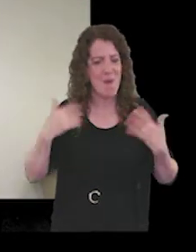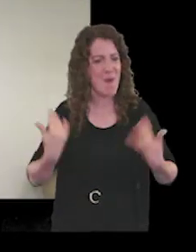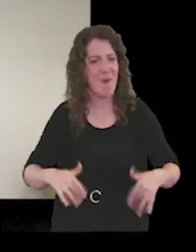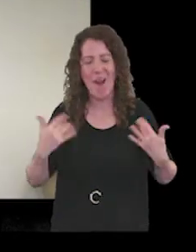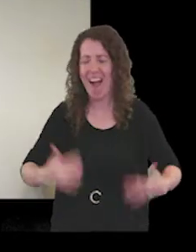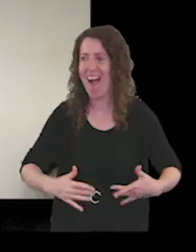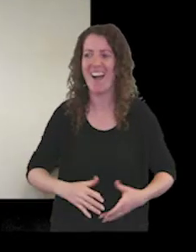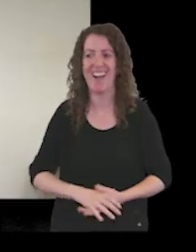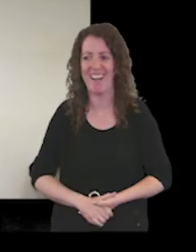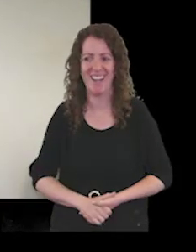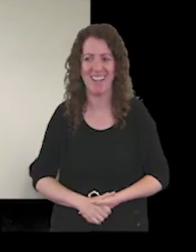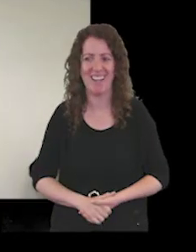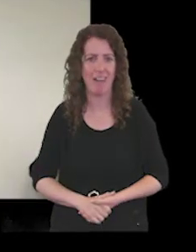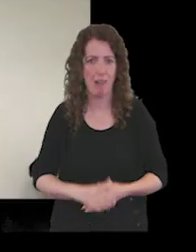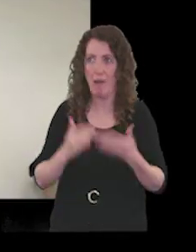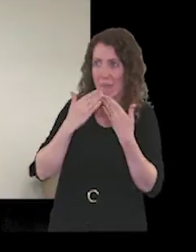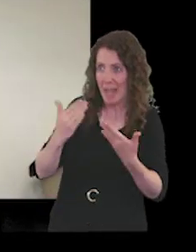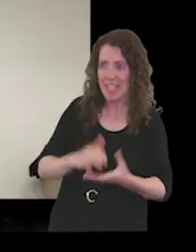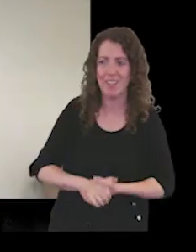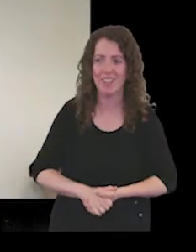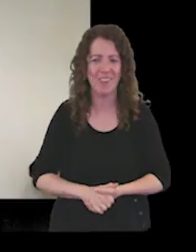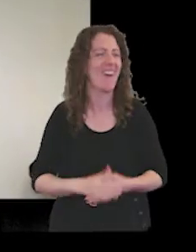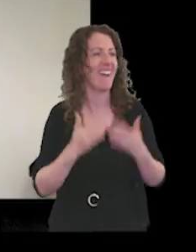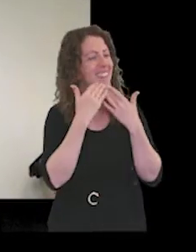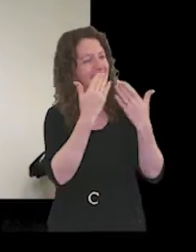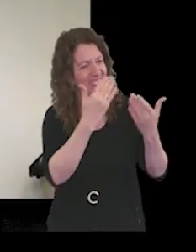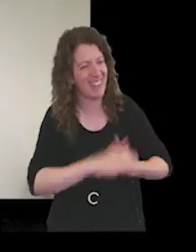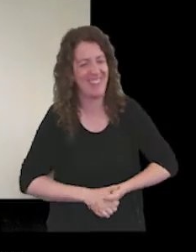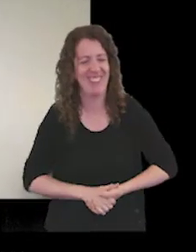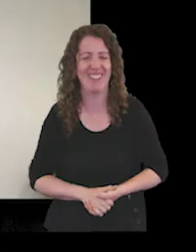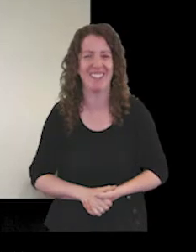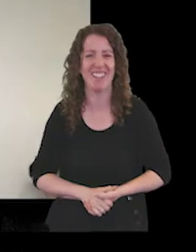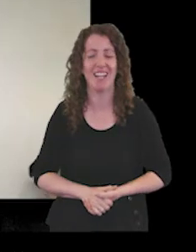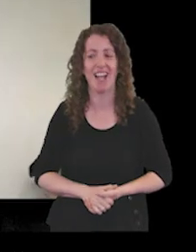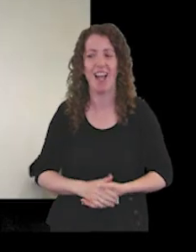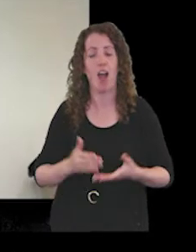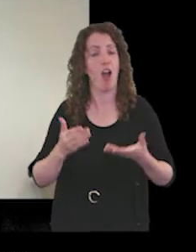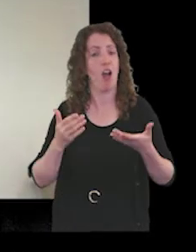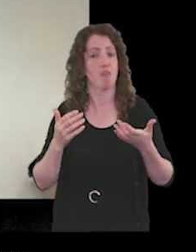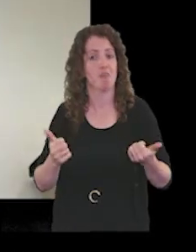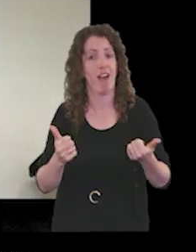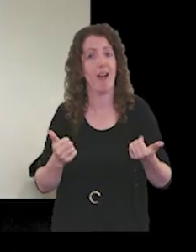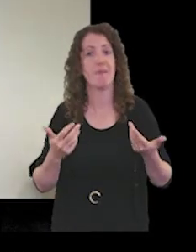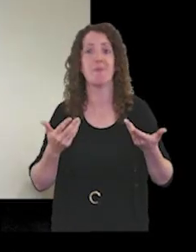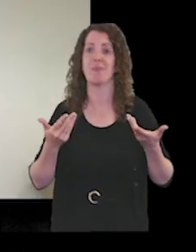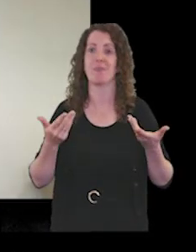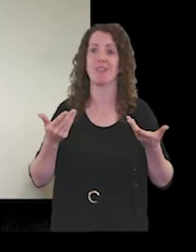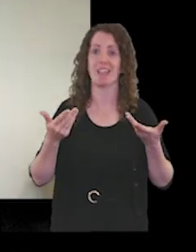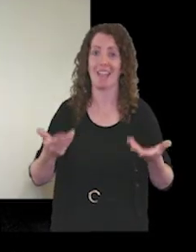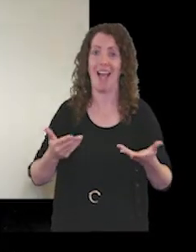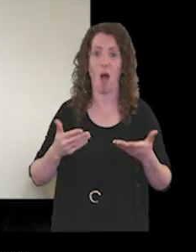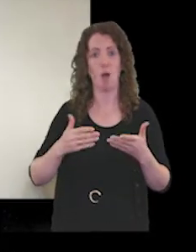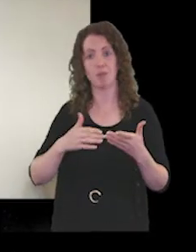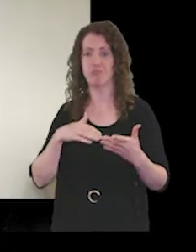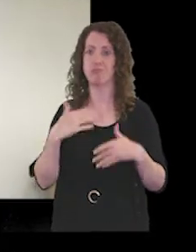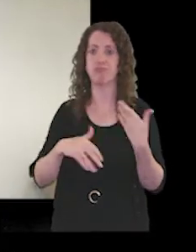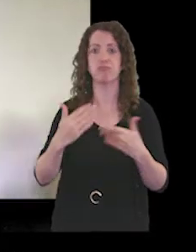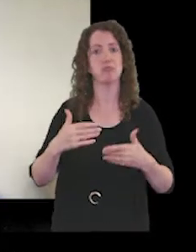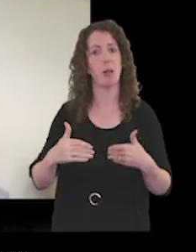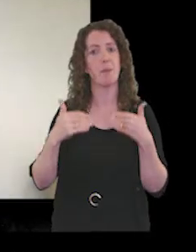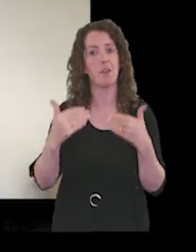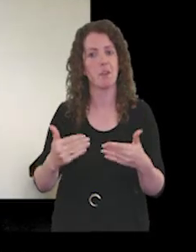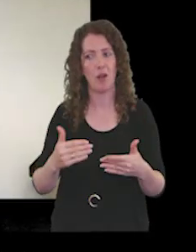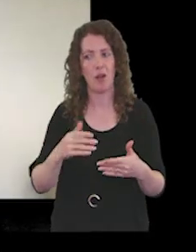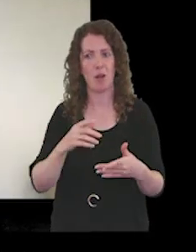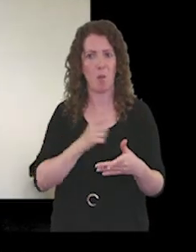thank you right i'm gonna i'm gonna move um uh pace a little bit now because i